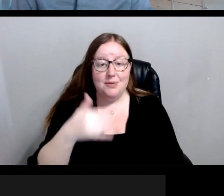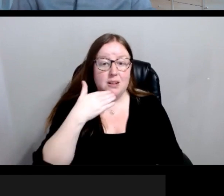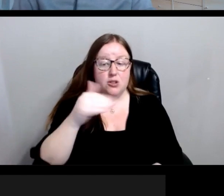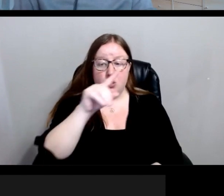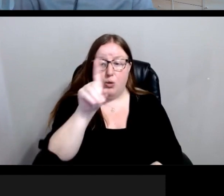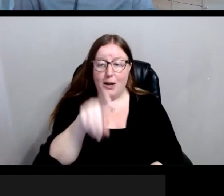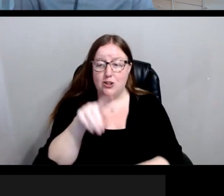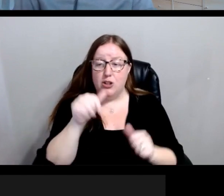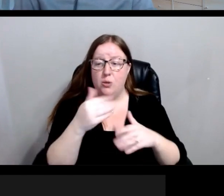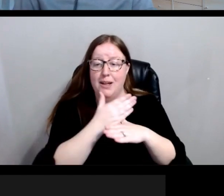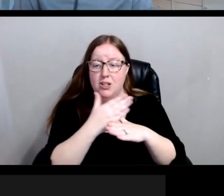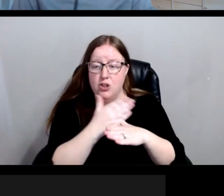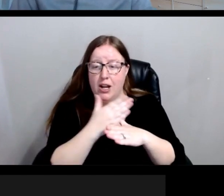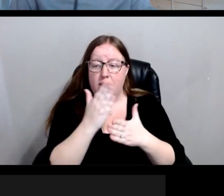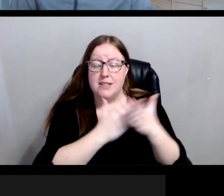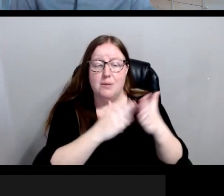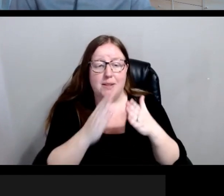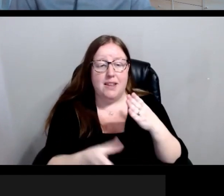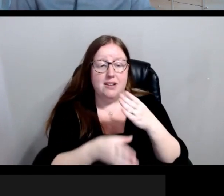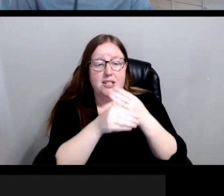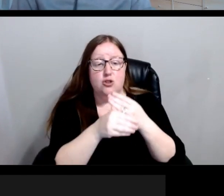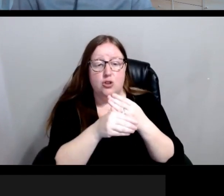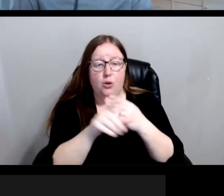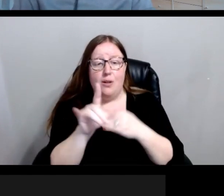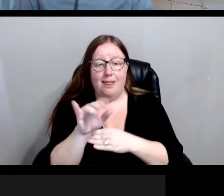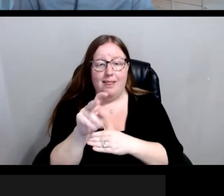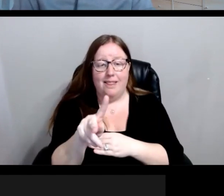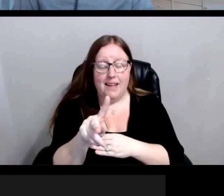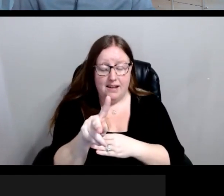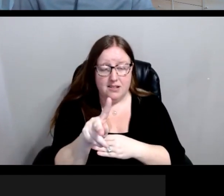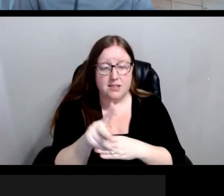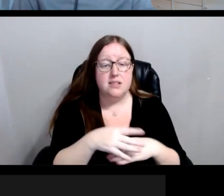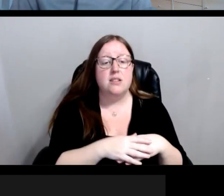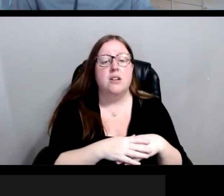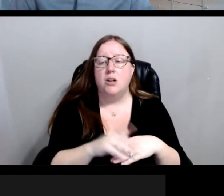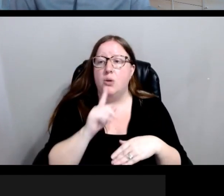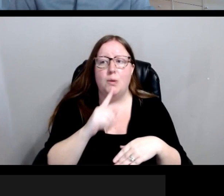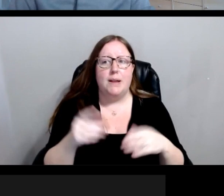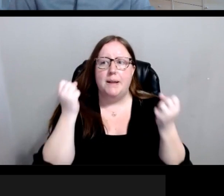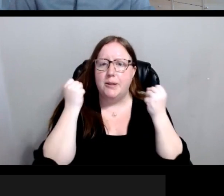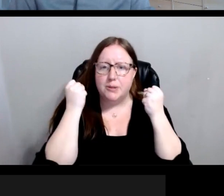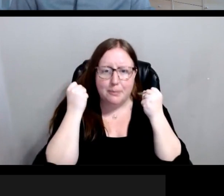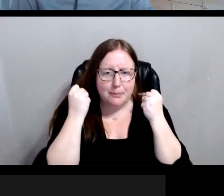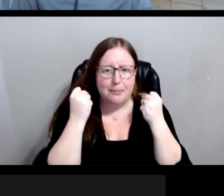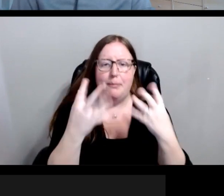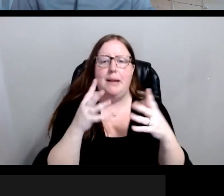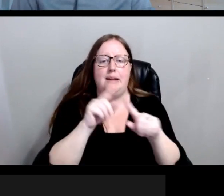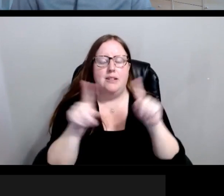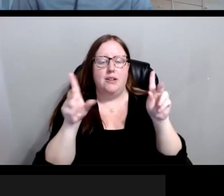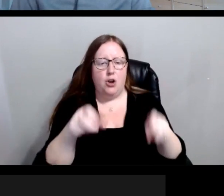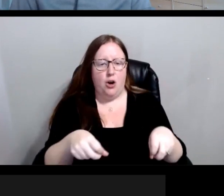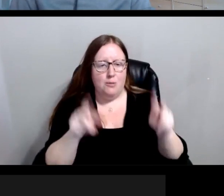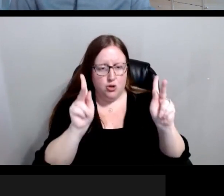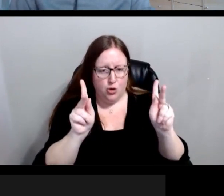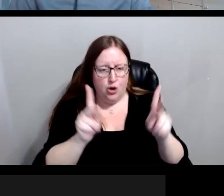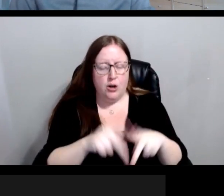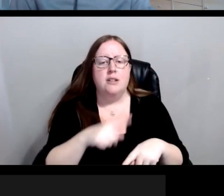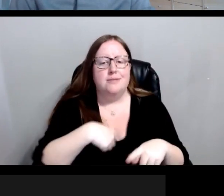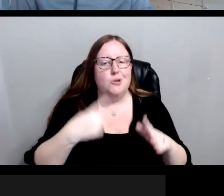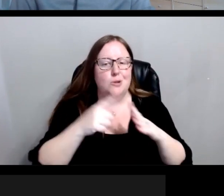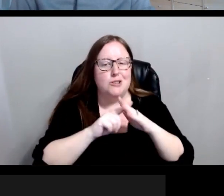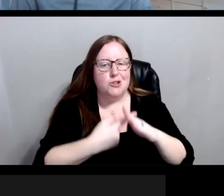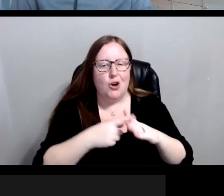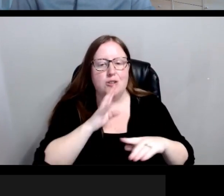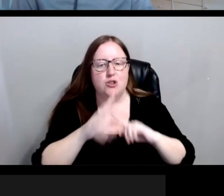think we can share some of the additional links there. And, you know, there's so many different opportunities that we already started